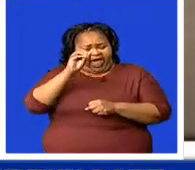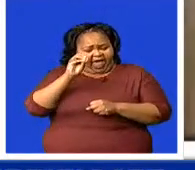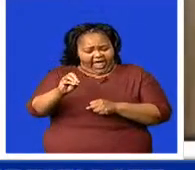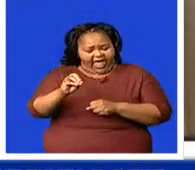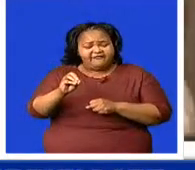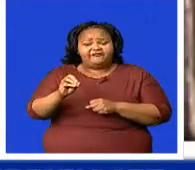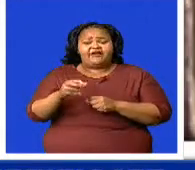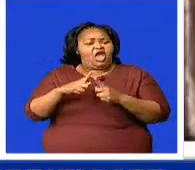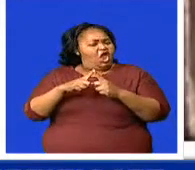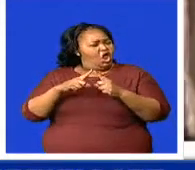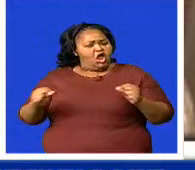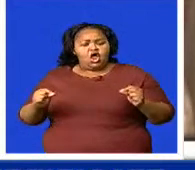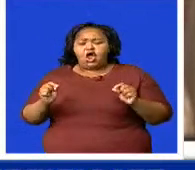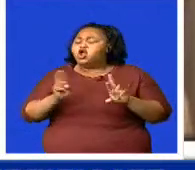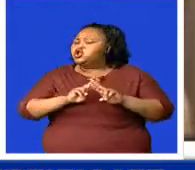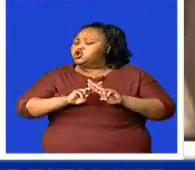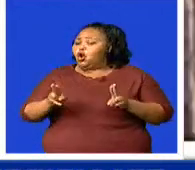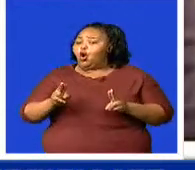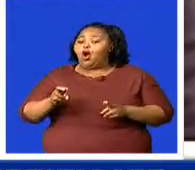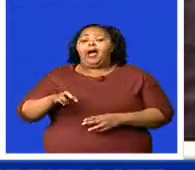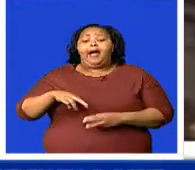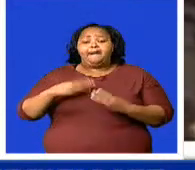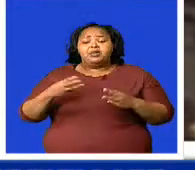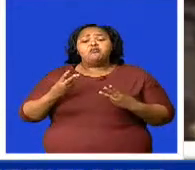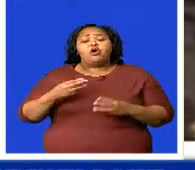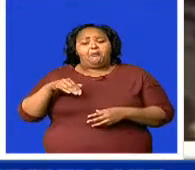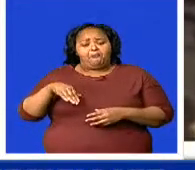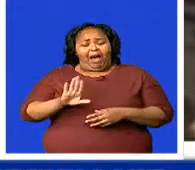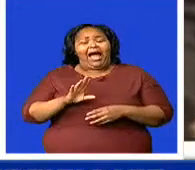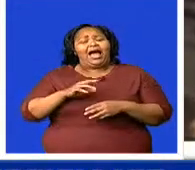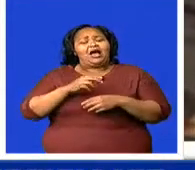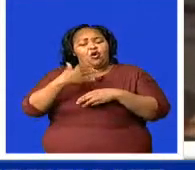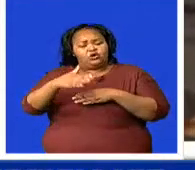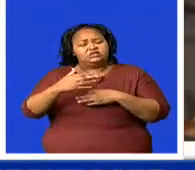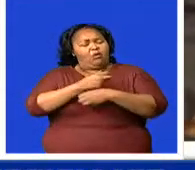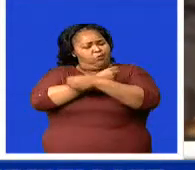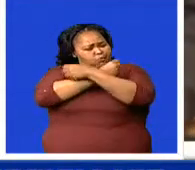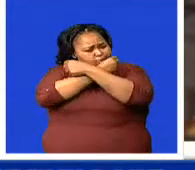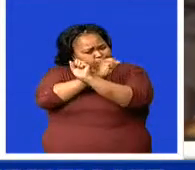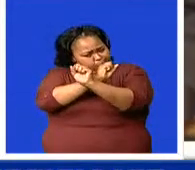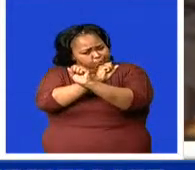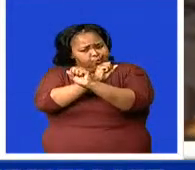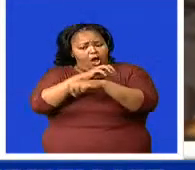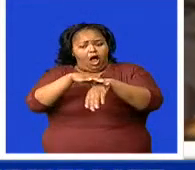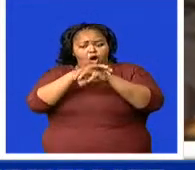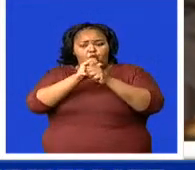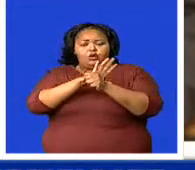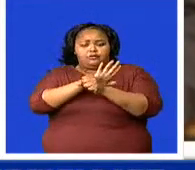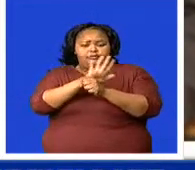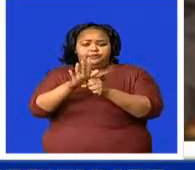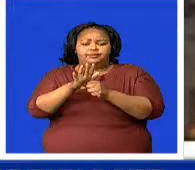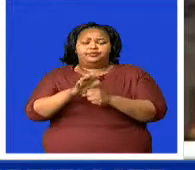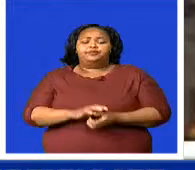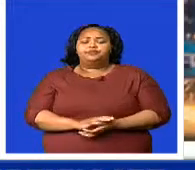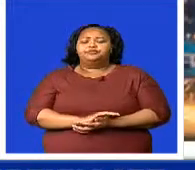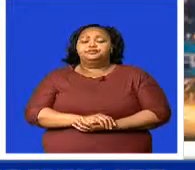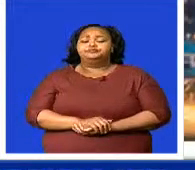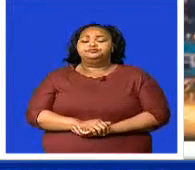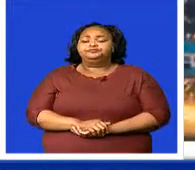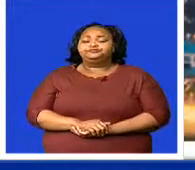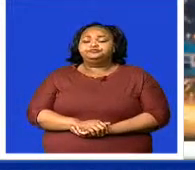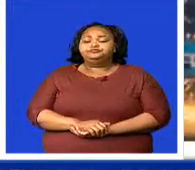everyone has to play their part in ending it. For Eswatini TV News, Tengosima Vimbela, Nogwane.